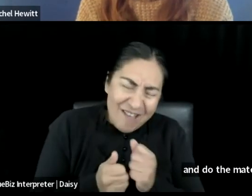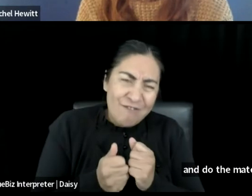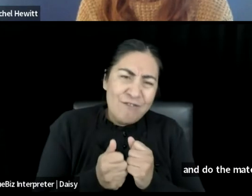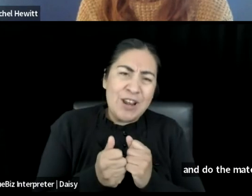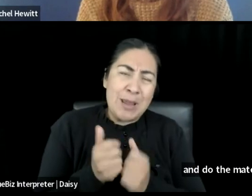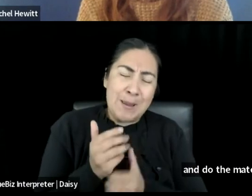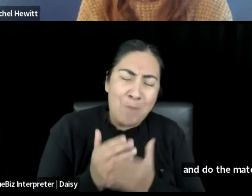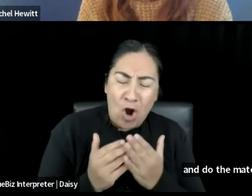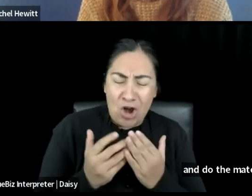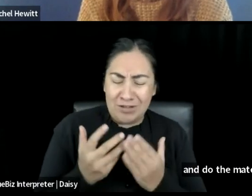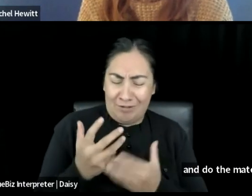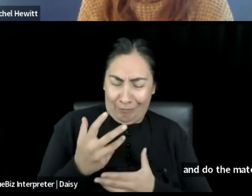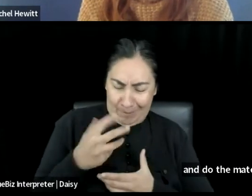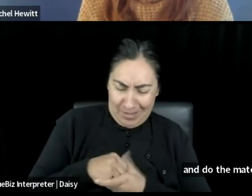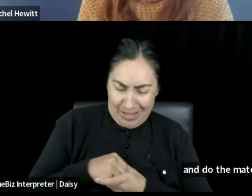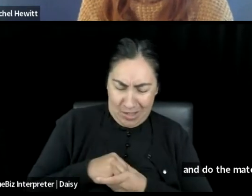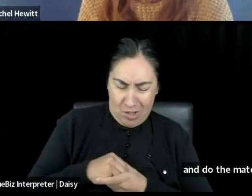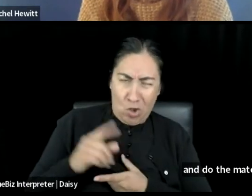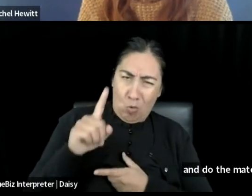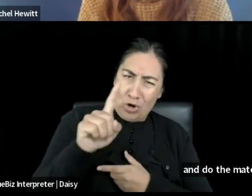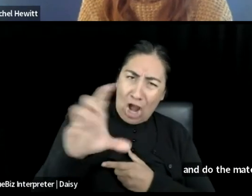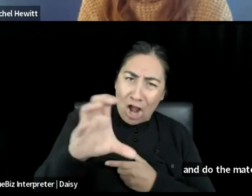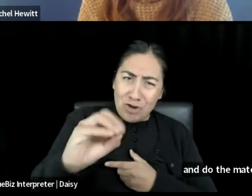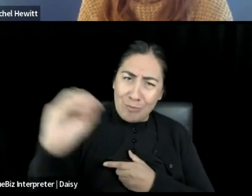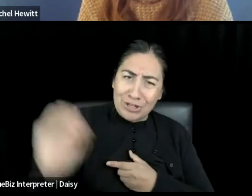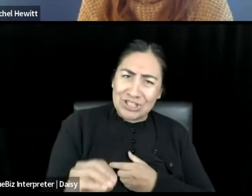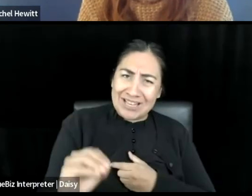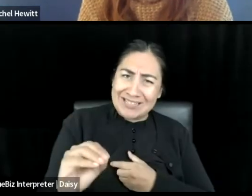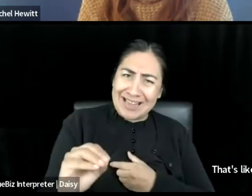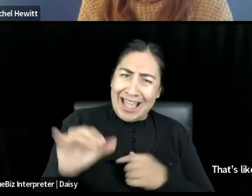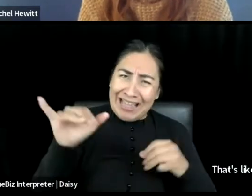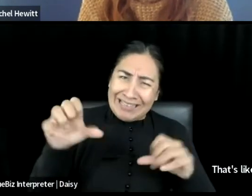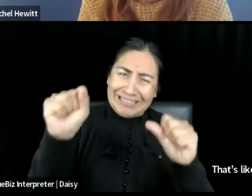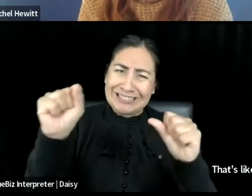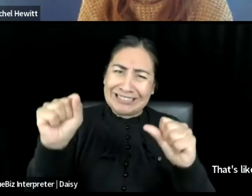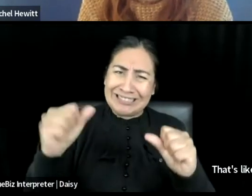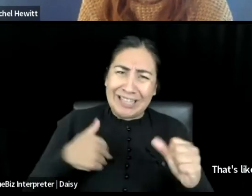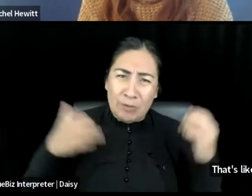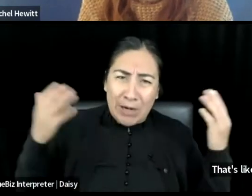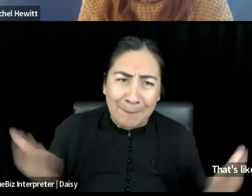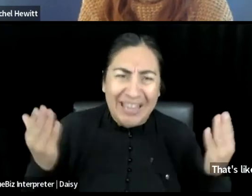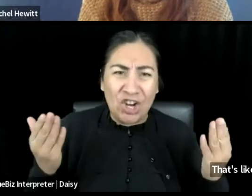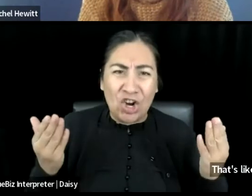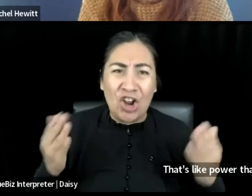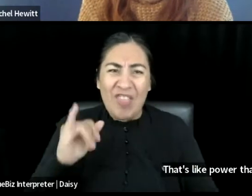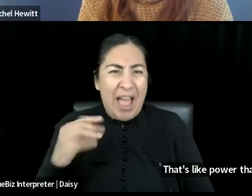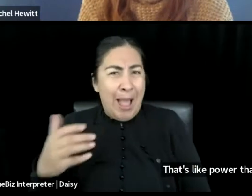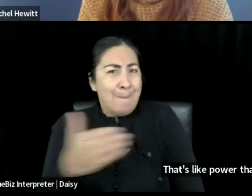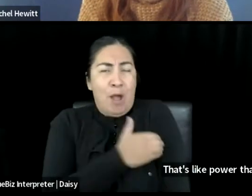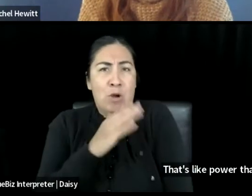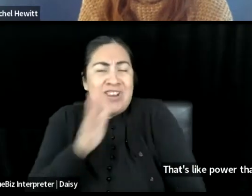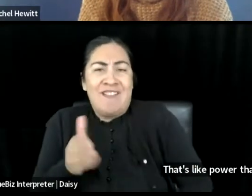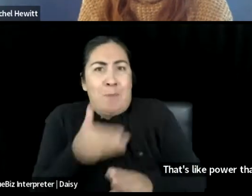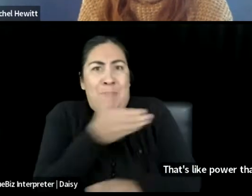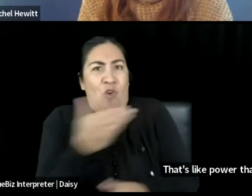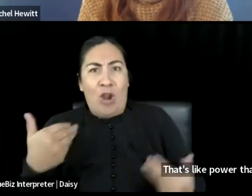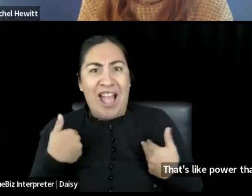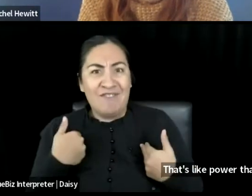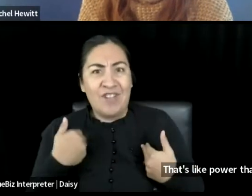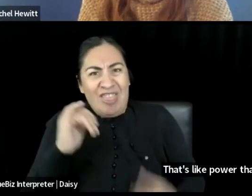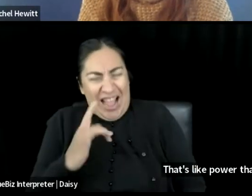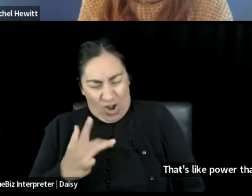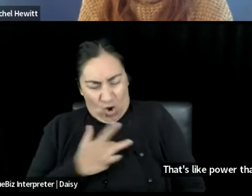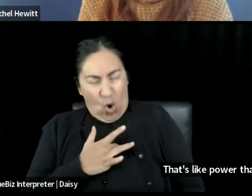here. That's like power that I've never had. That's brain power. That's heart that I've never been able to.